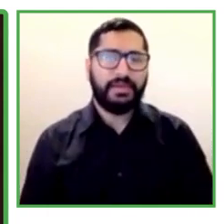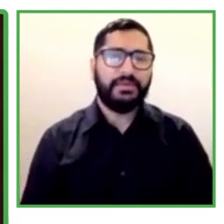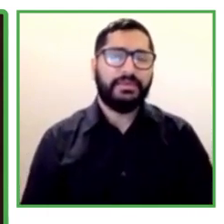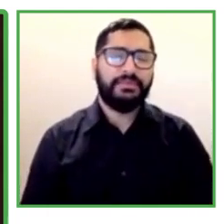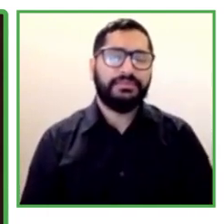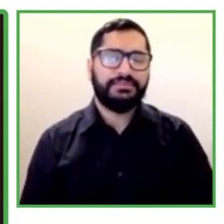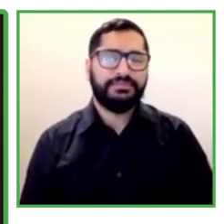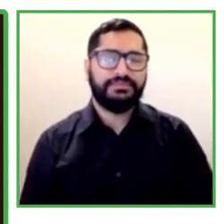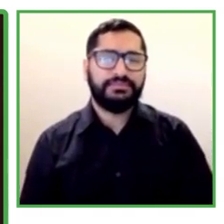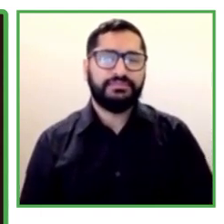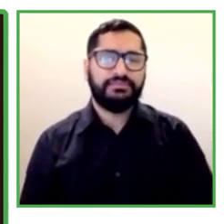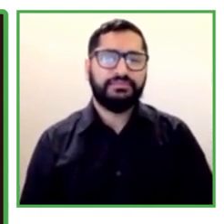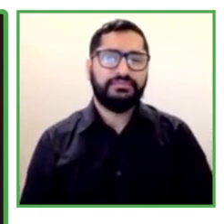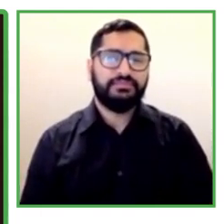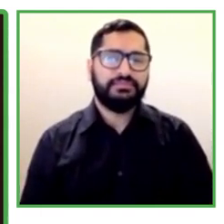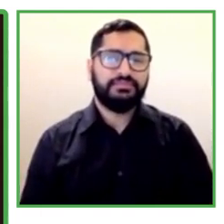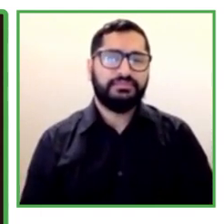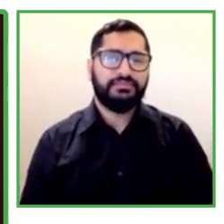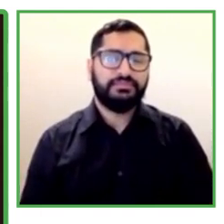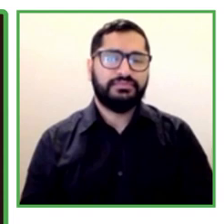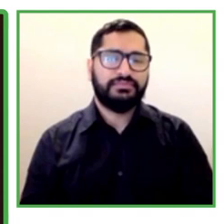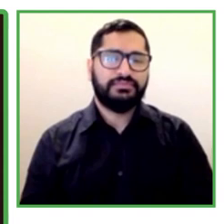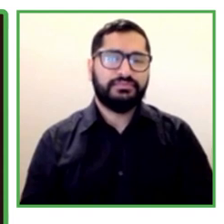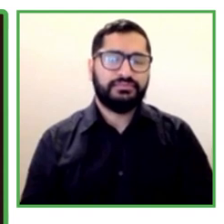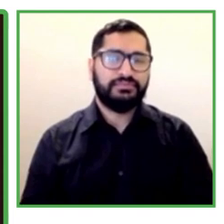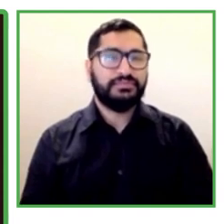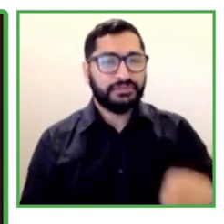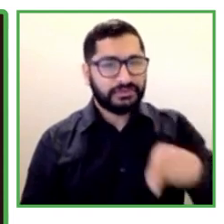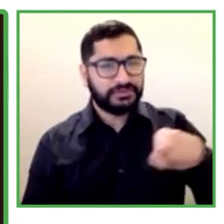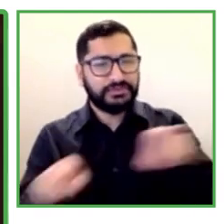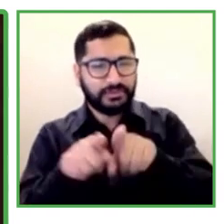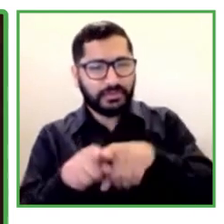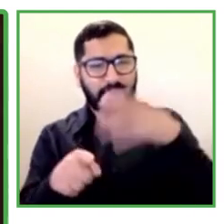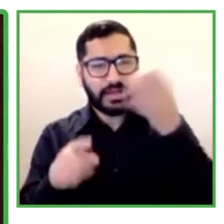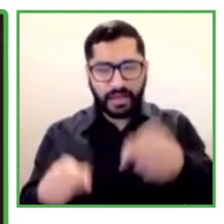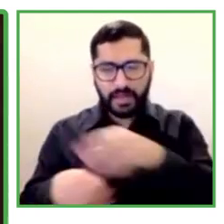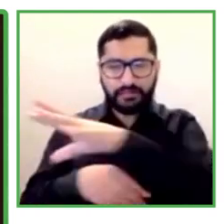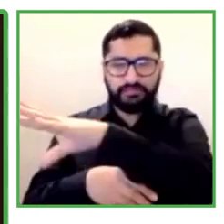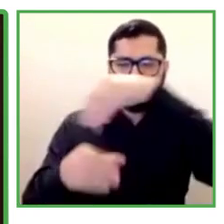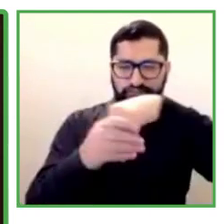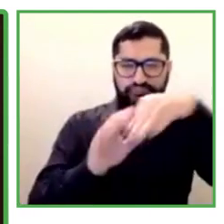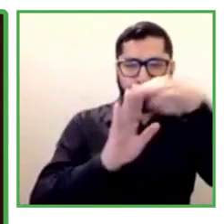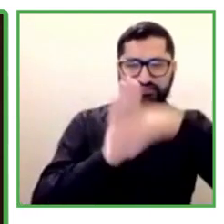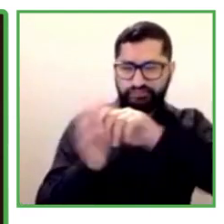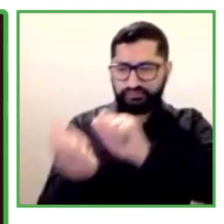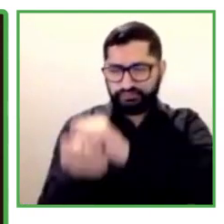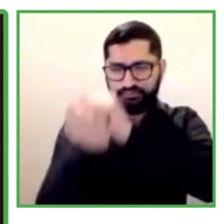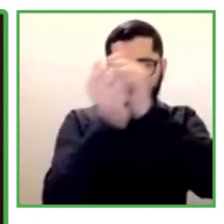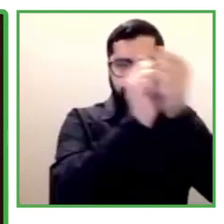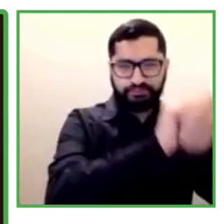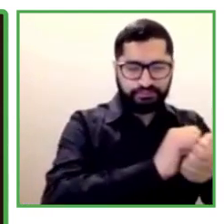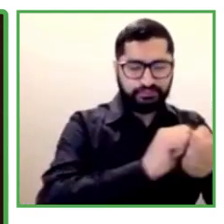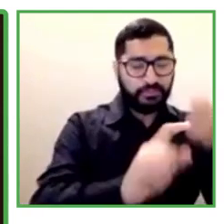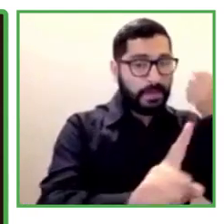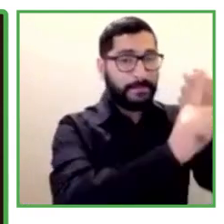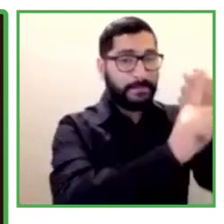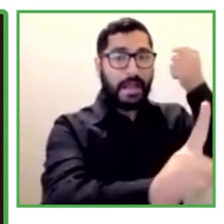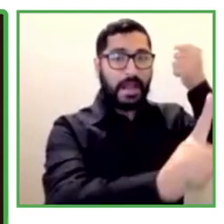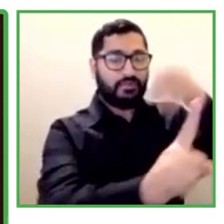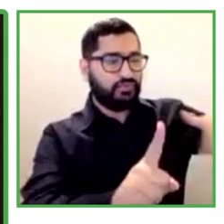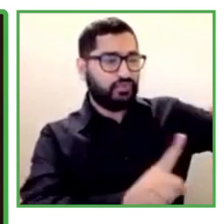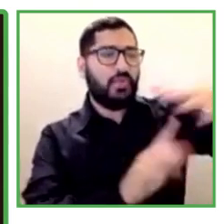for 2020-2021. So far, since